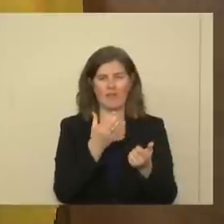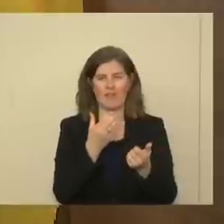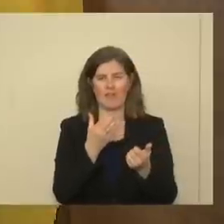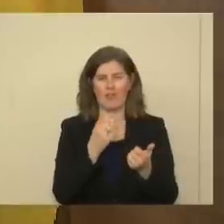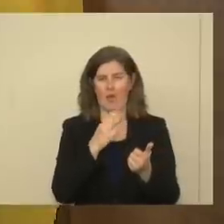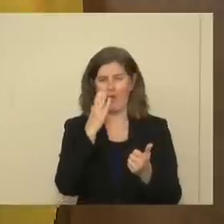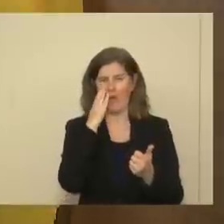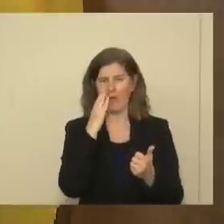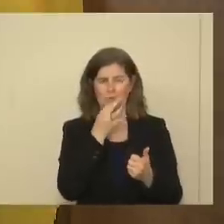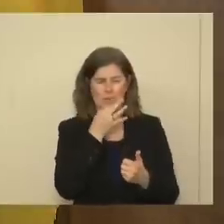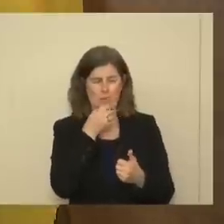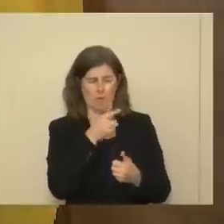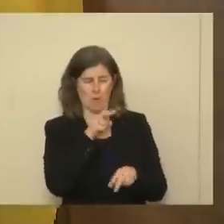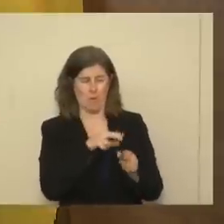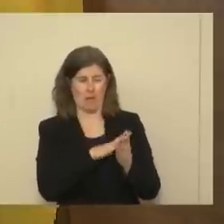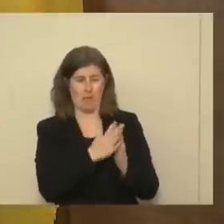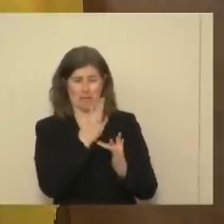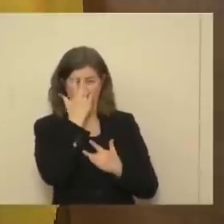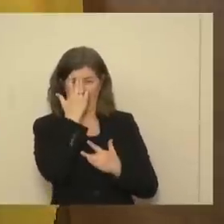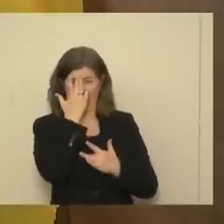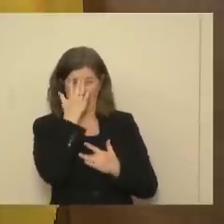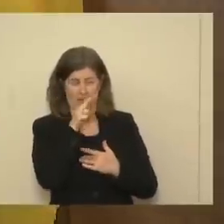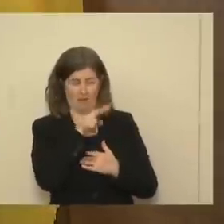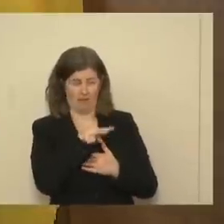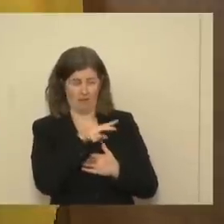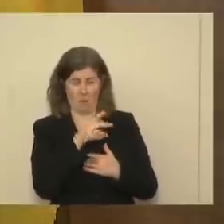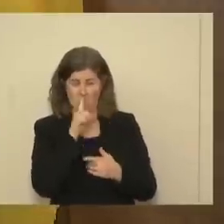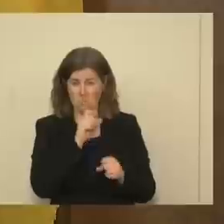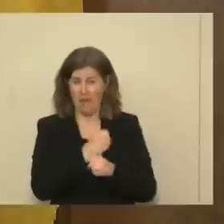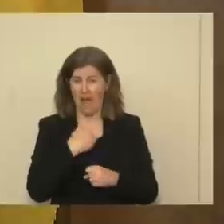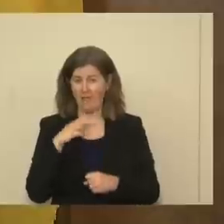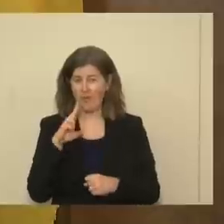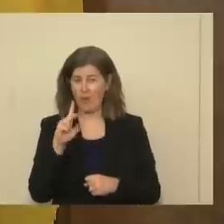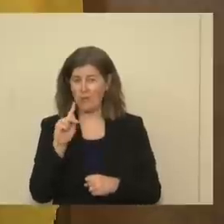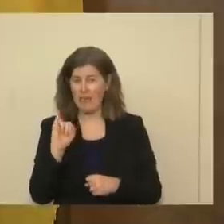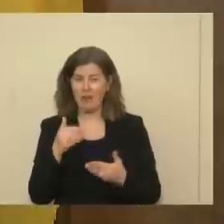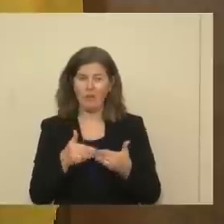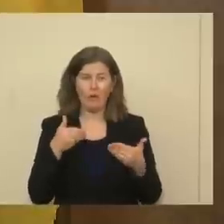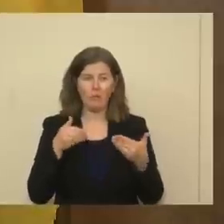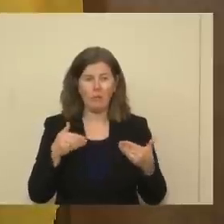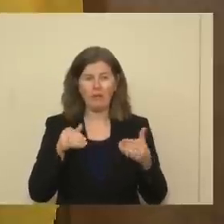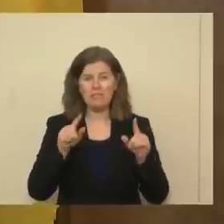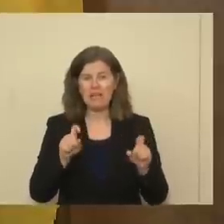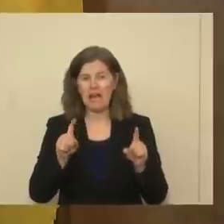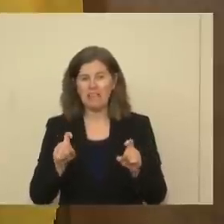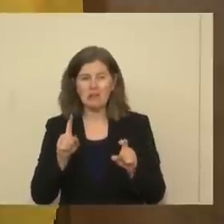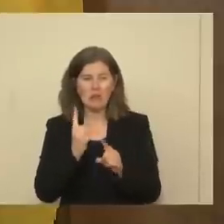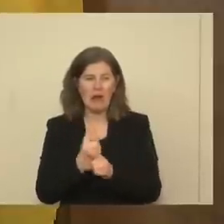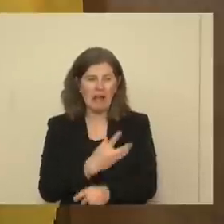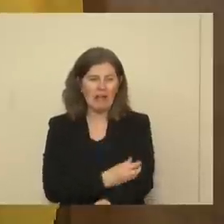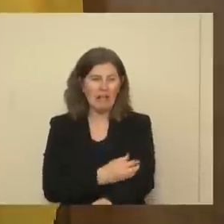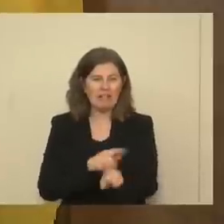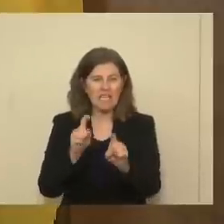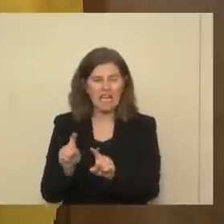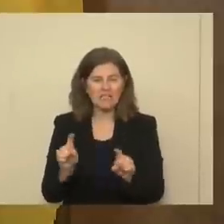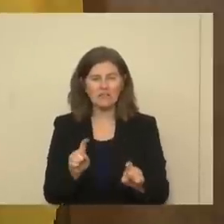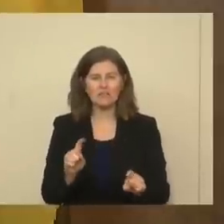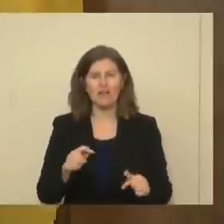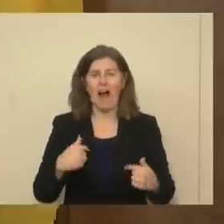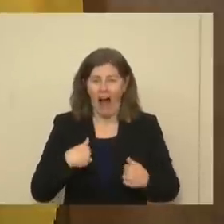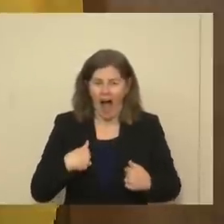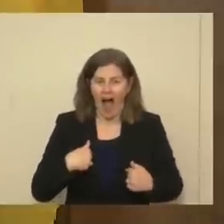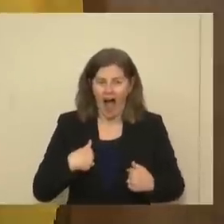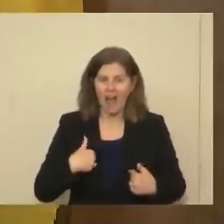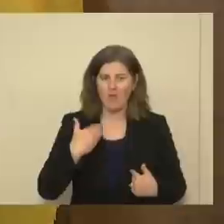she's about to be really sick or when she might have a UTI before doing the right laboratory work. I know that